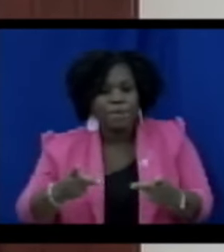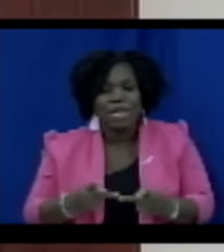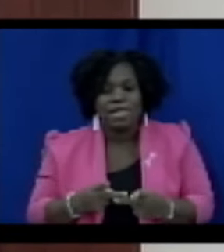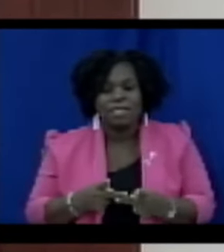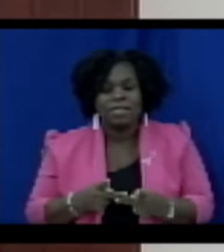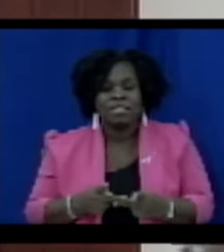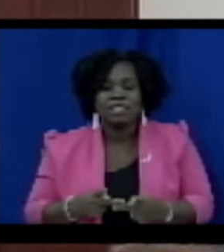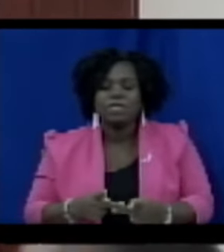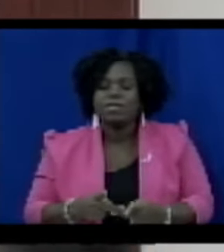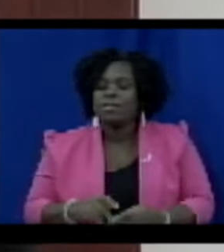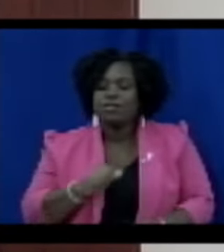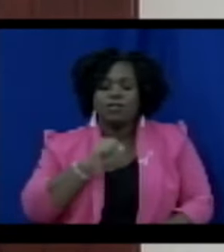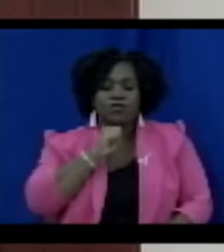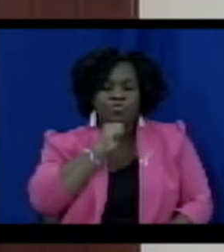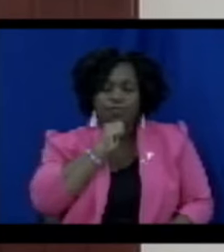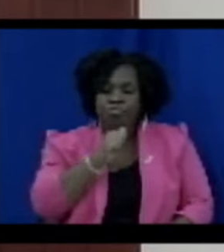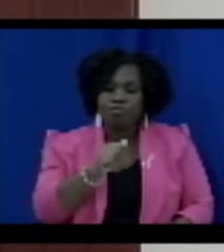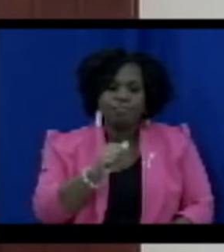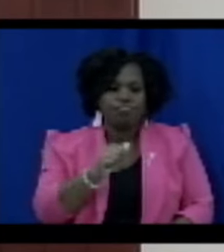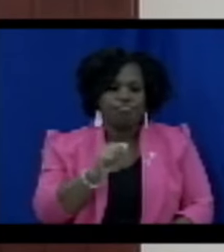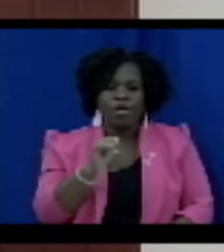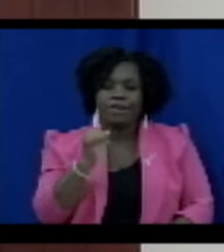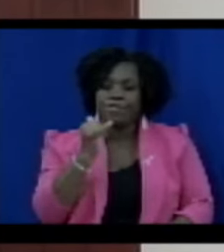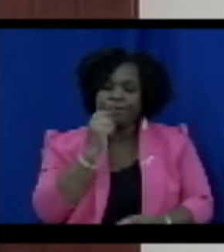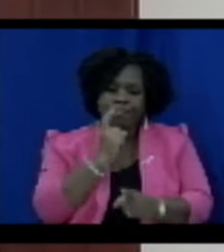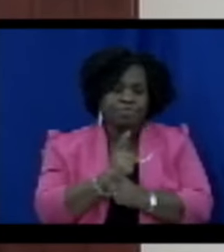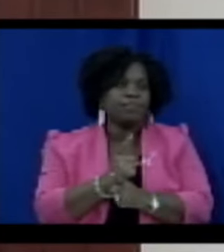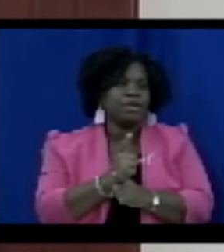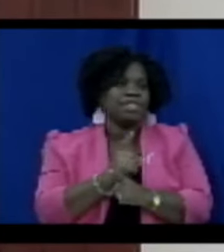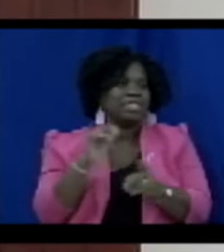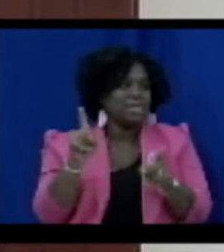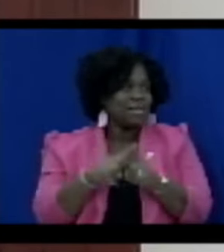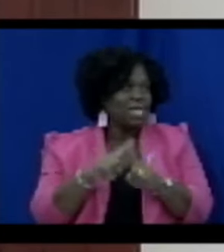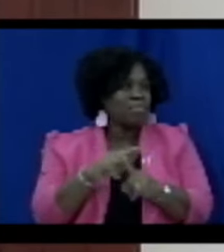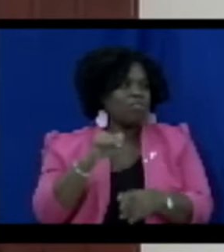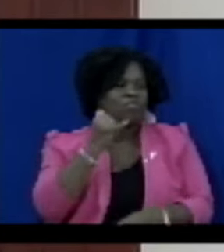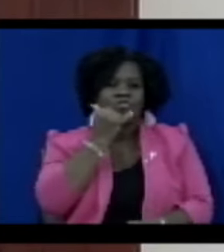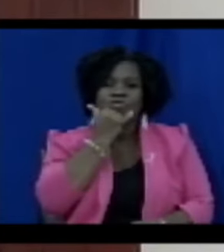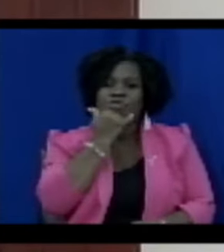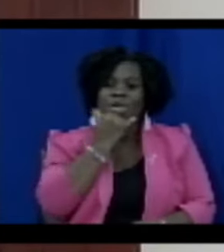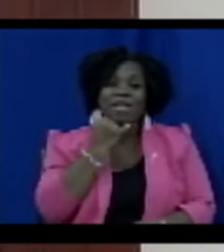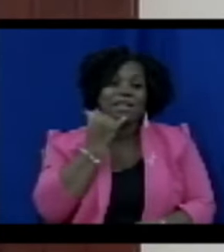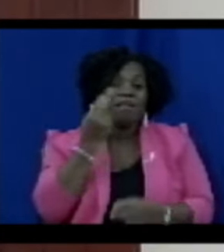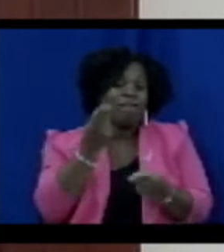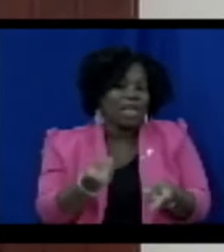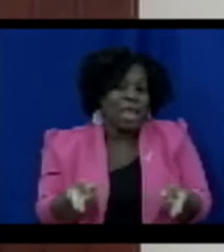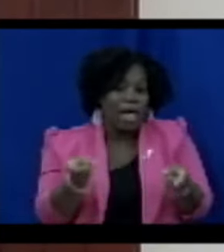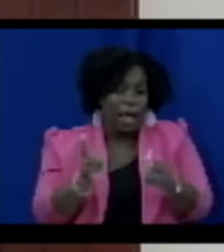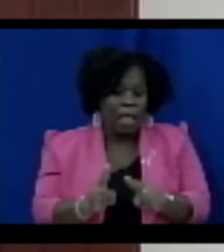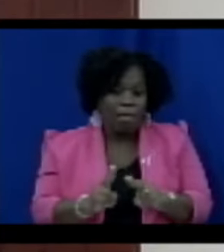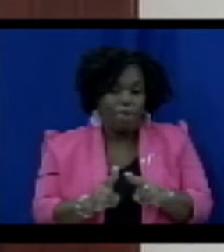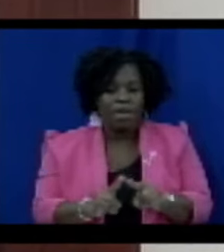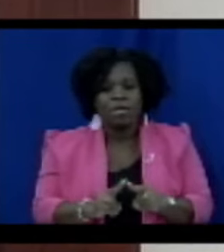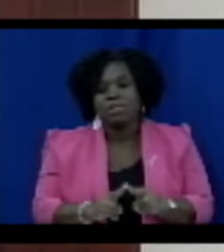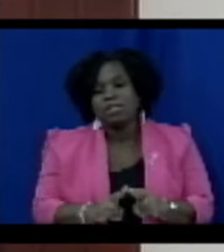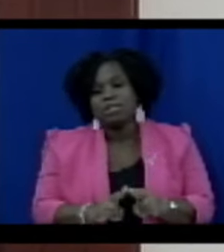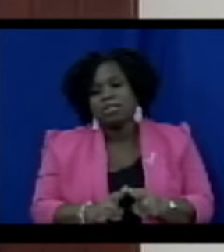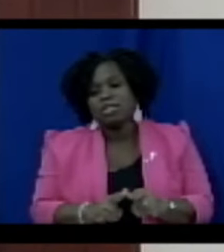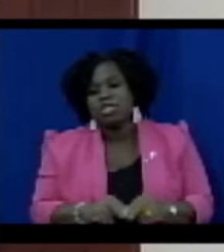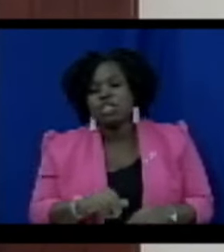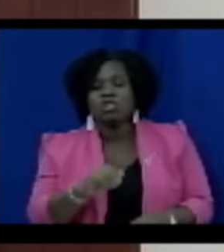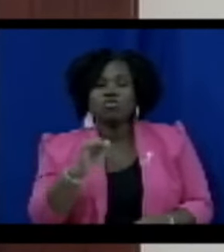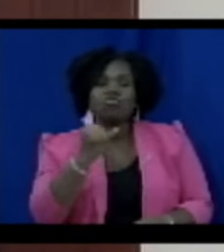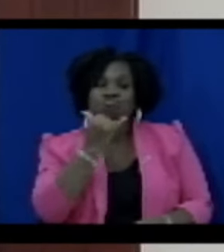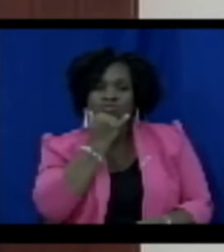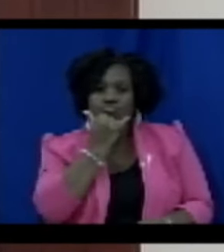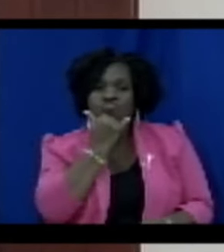unlawful under the criminal law of that country. And if it had occurred in St. Kitts and Nevis, would be unlawful under the criminal